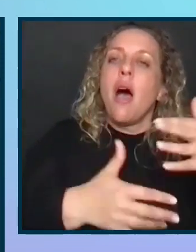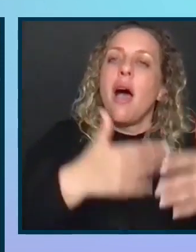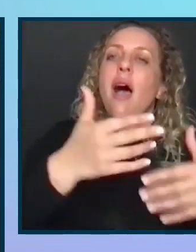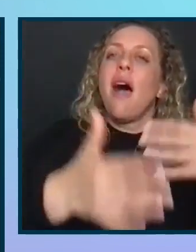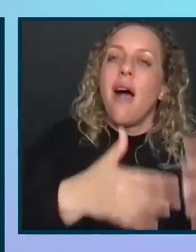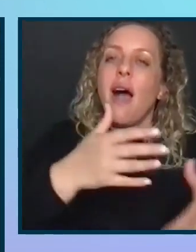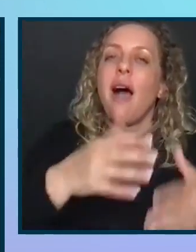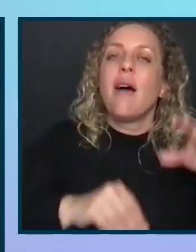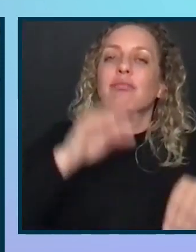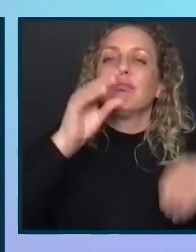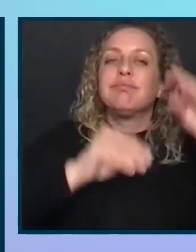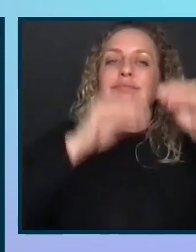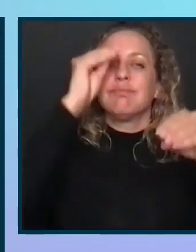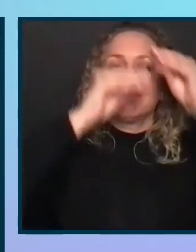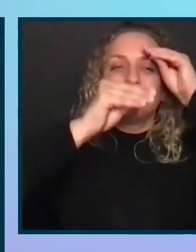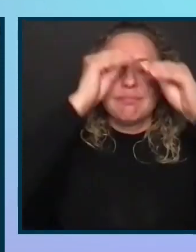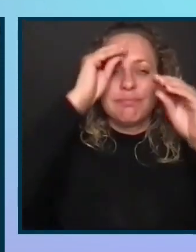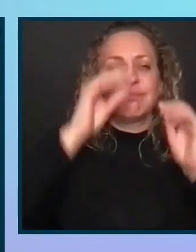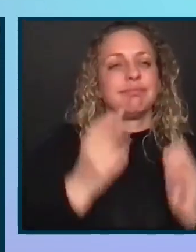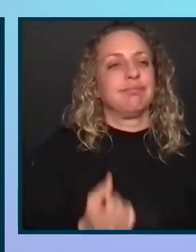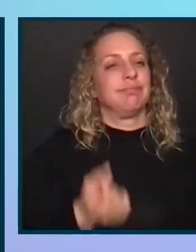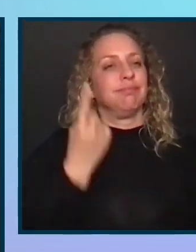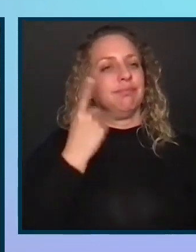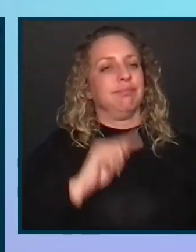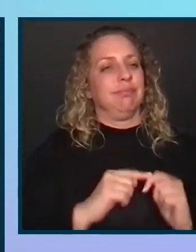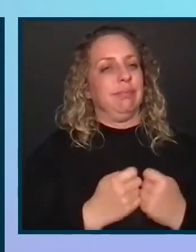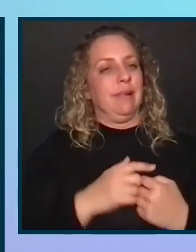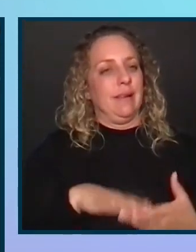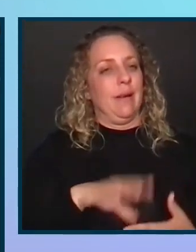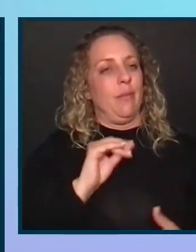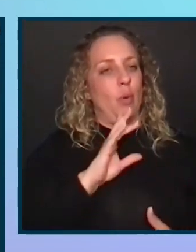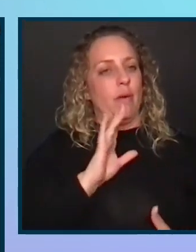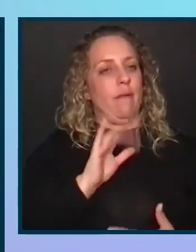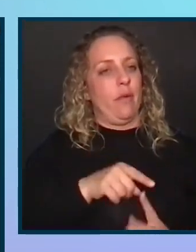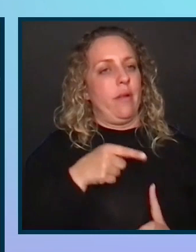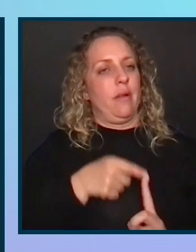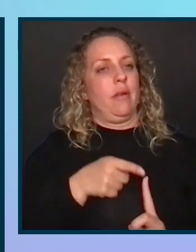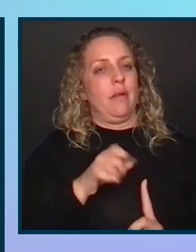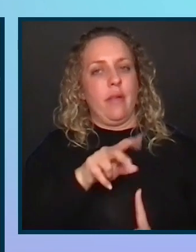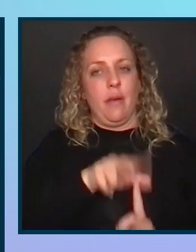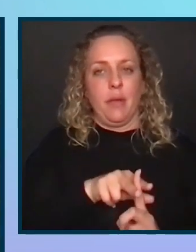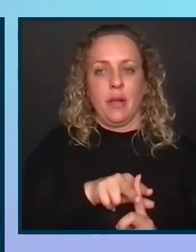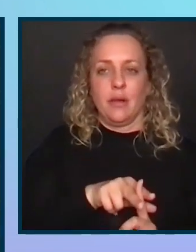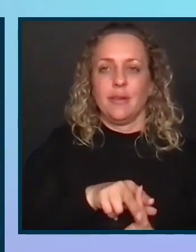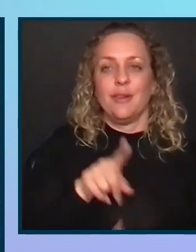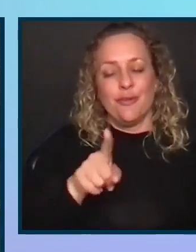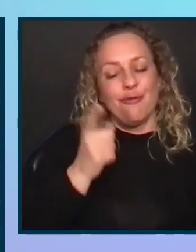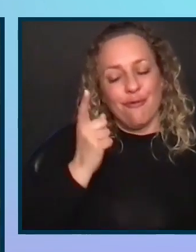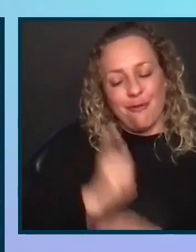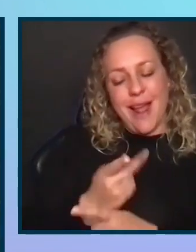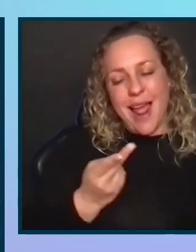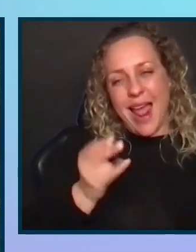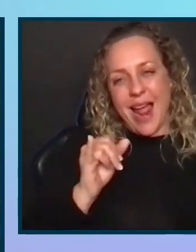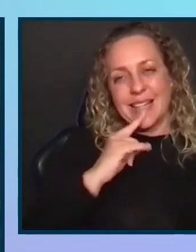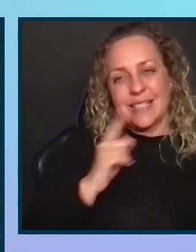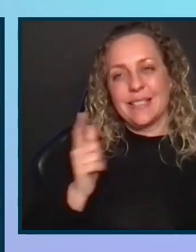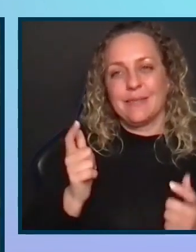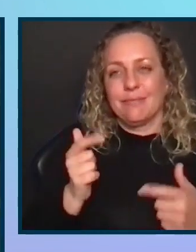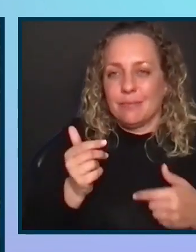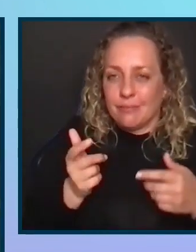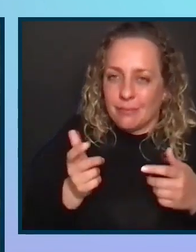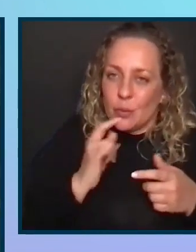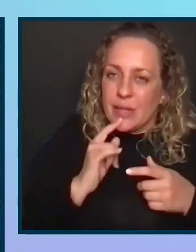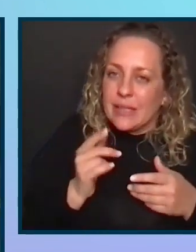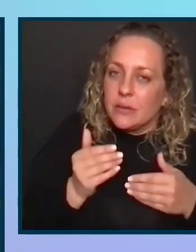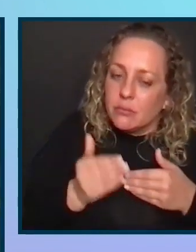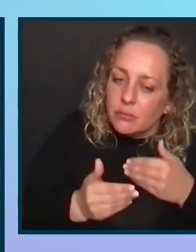how important it is for the center of the application. Yeah, small steps, scale it. Sometimes there's